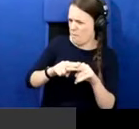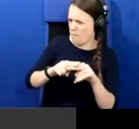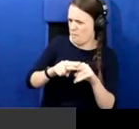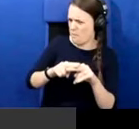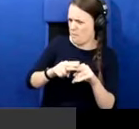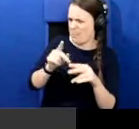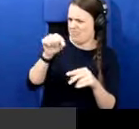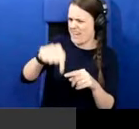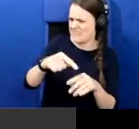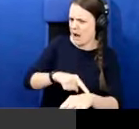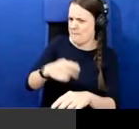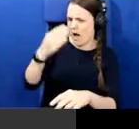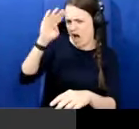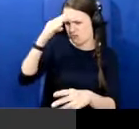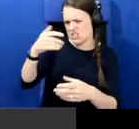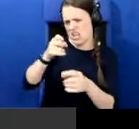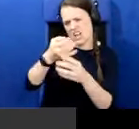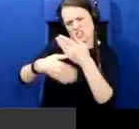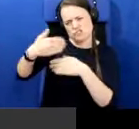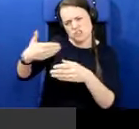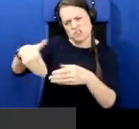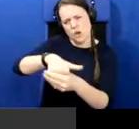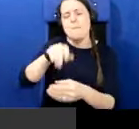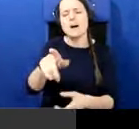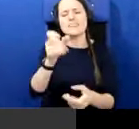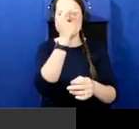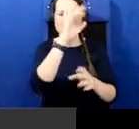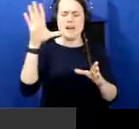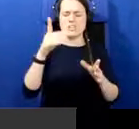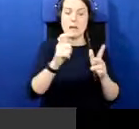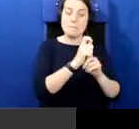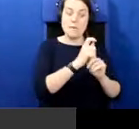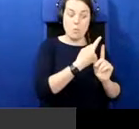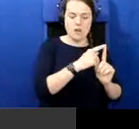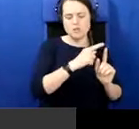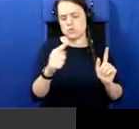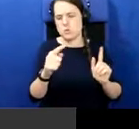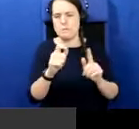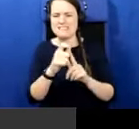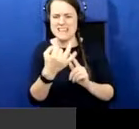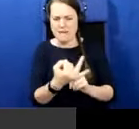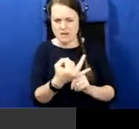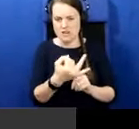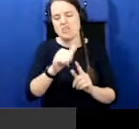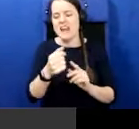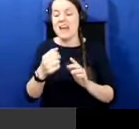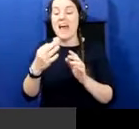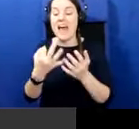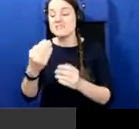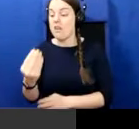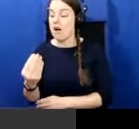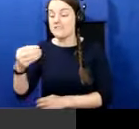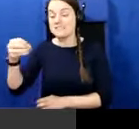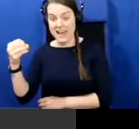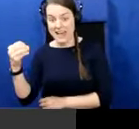Irish history in GCSE. But if you've got those children who are, they want to be seven, and then years eight, nine and 10, if they don't take history on, then